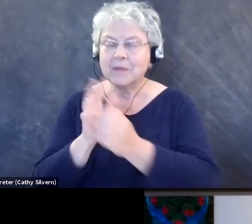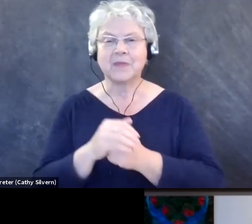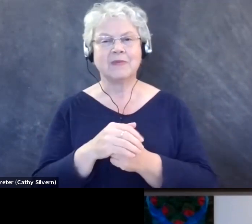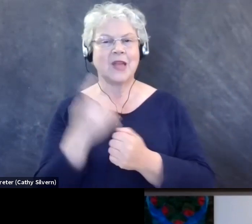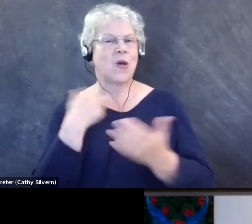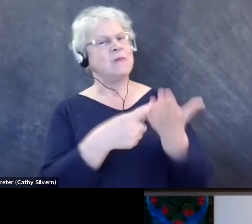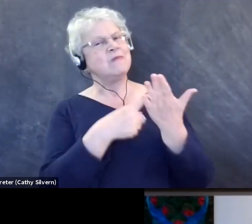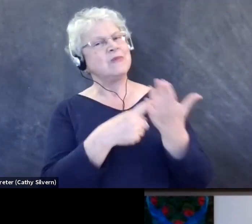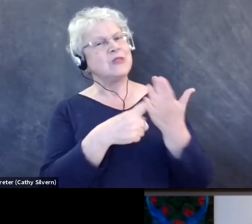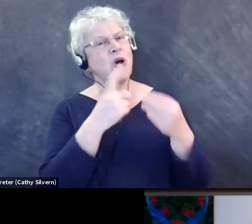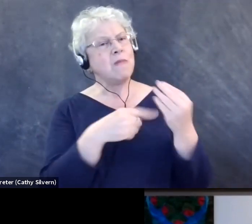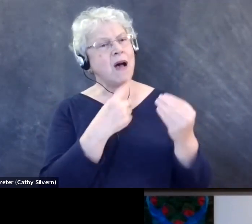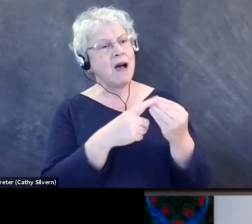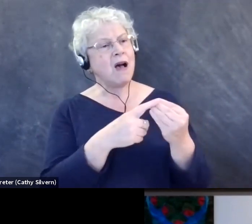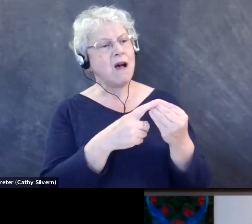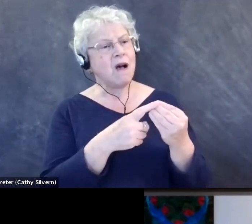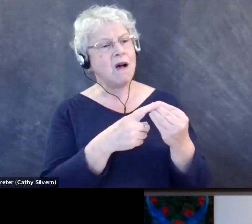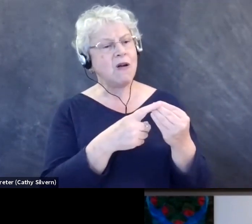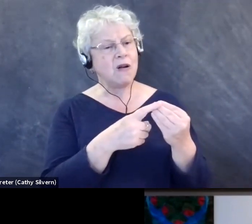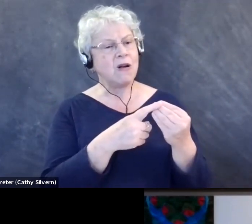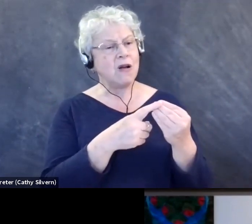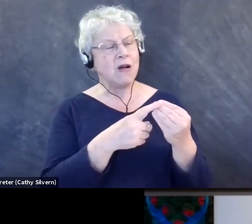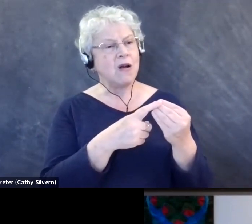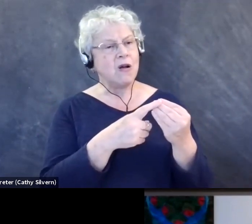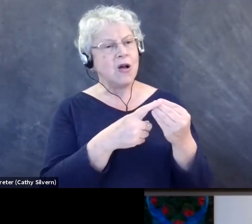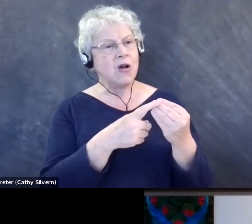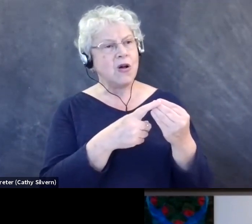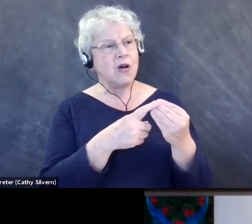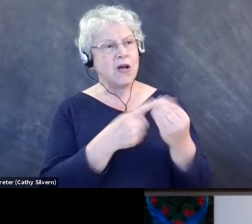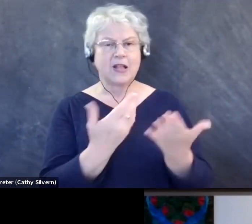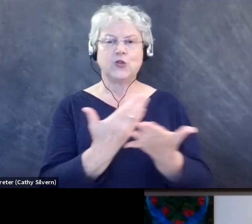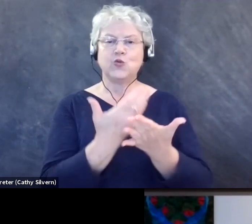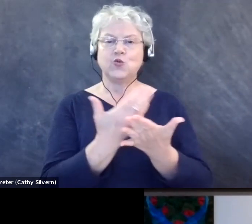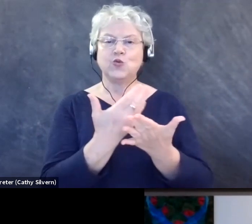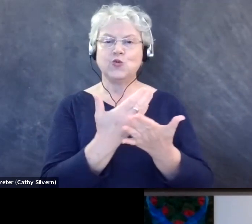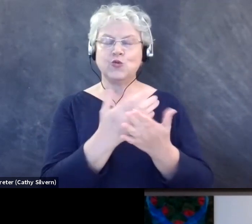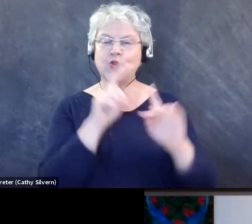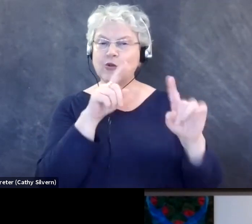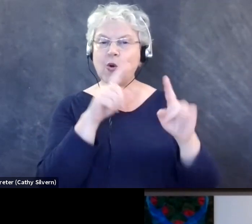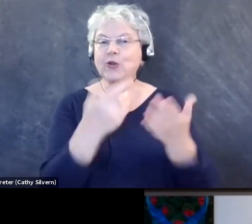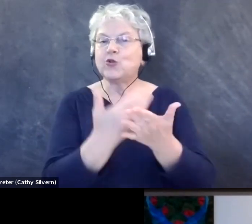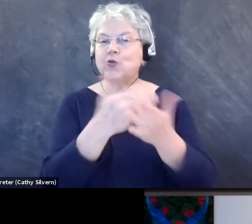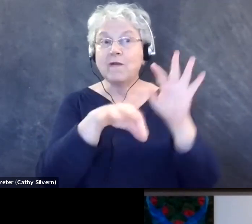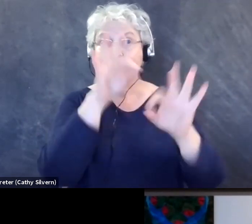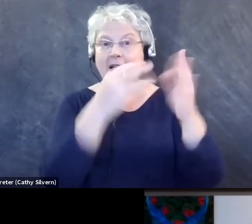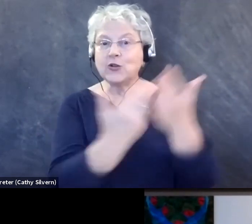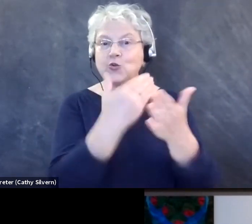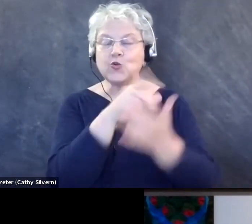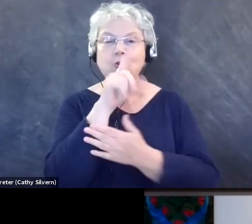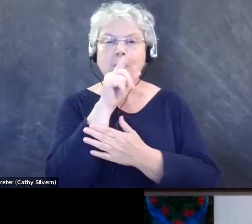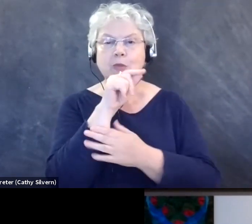um, you know, definitely it is the new going to the new birding sites, and